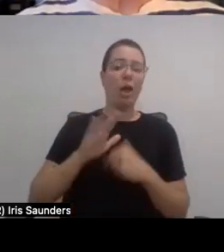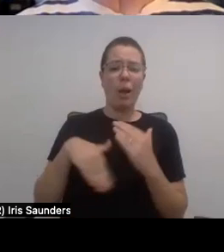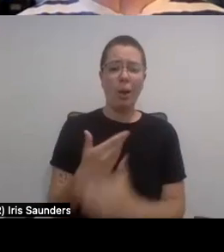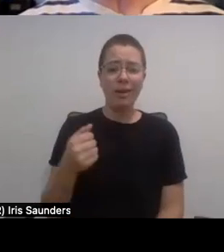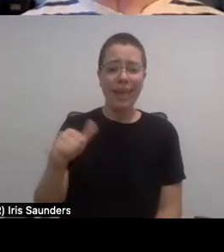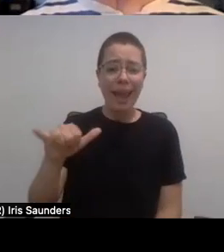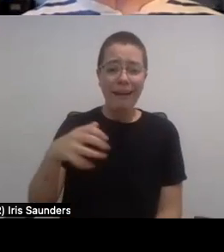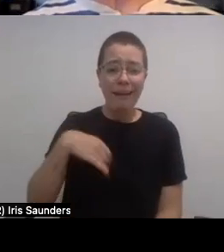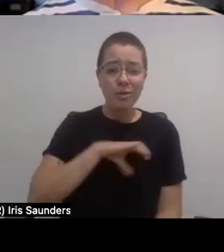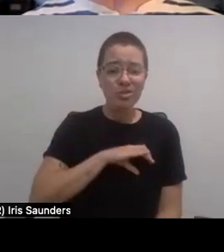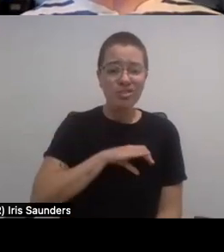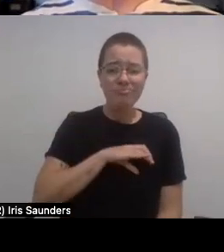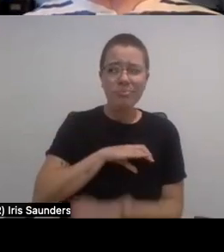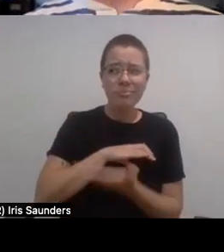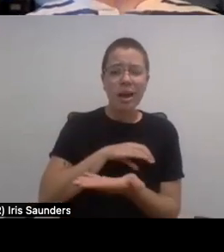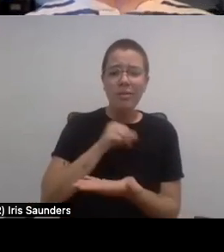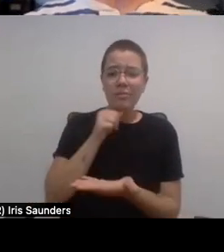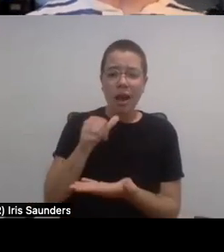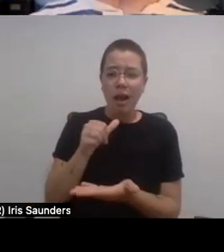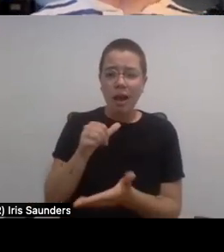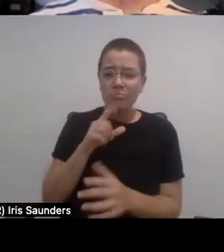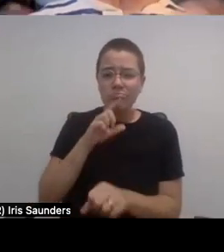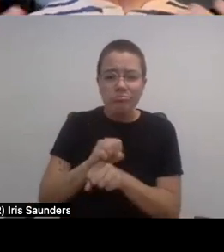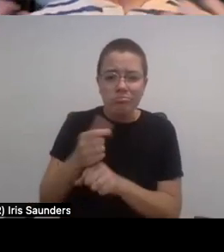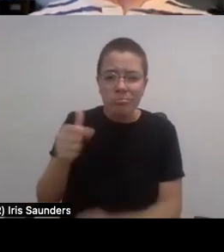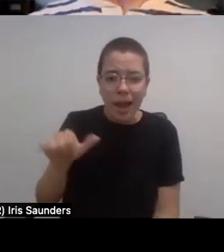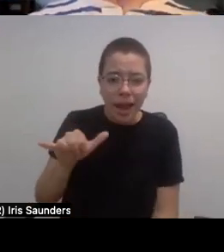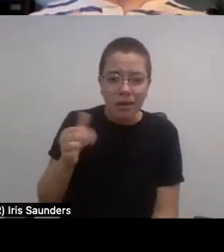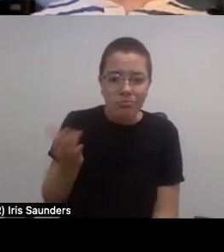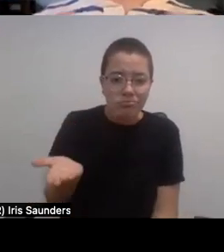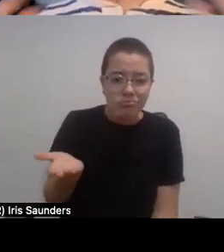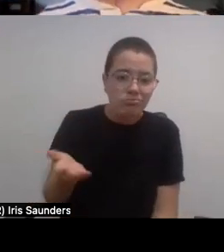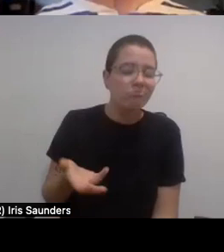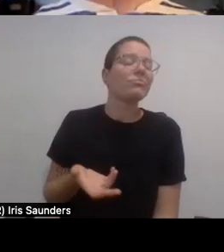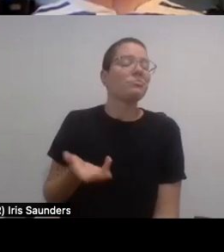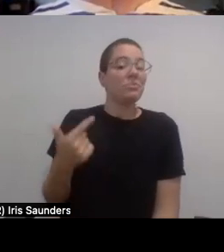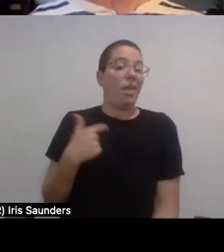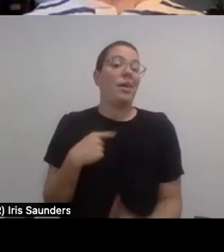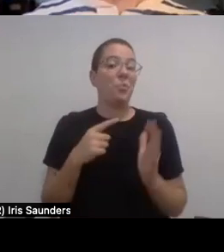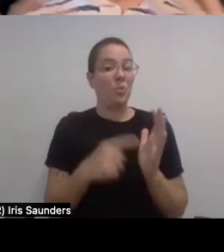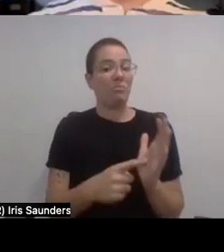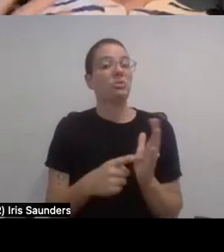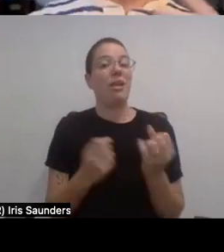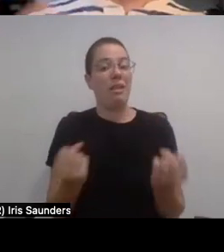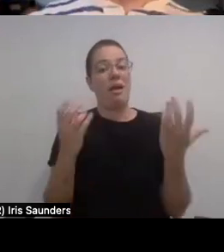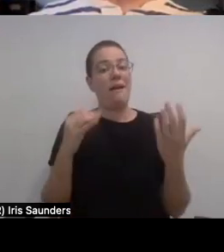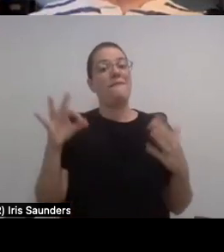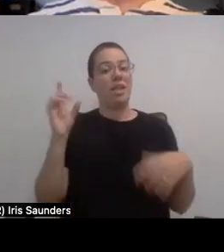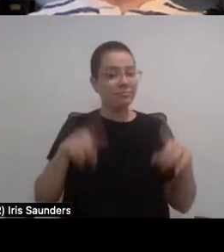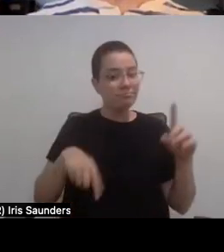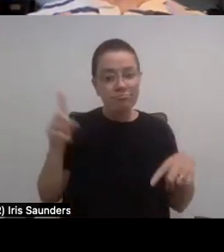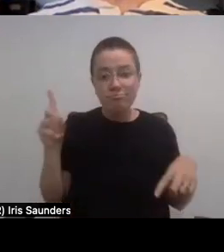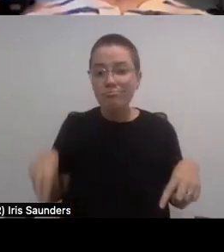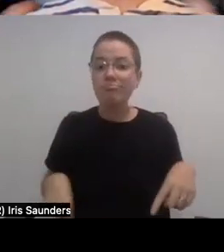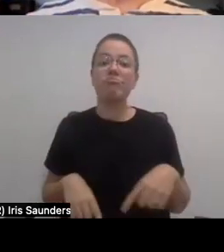not even gay, you know, and, and, you know, so, I represent a lot of dynamic, a lot of, you know,